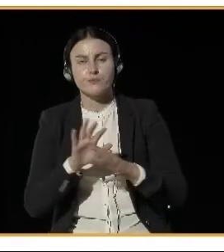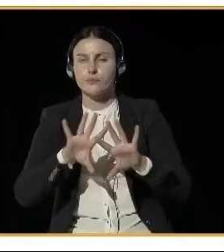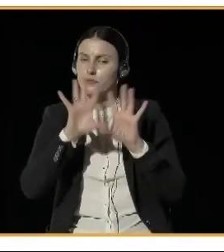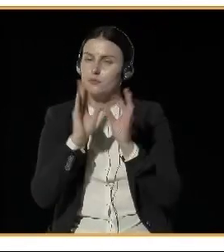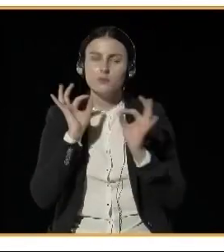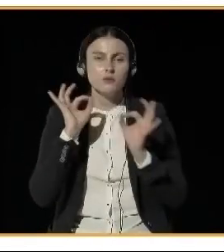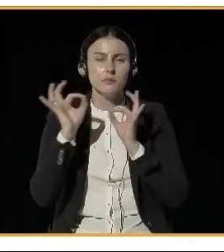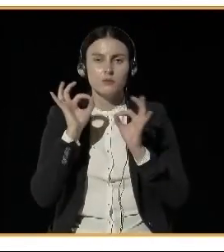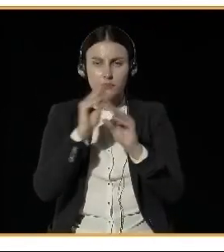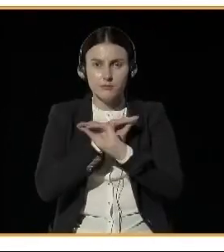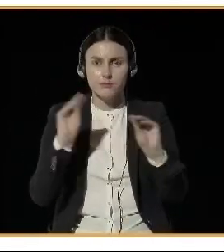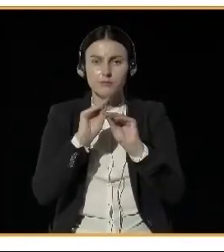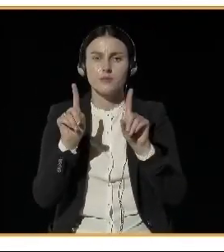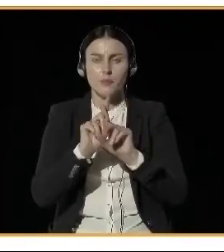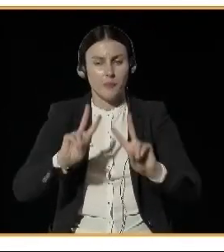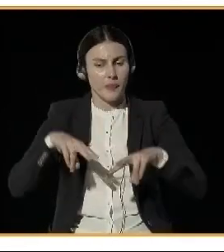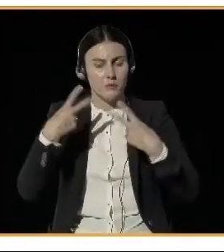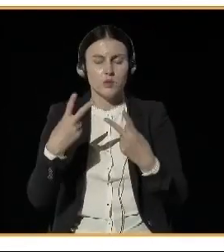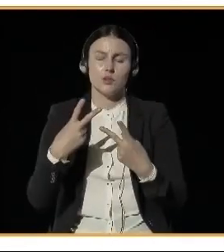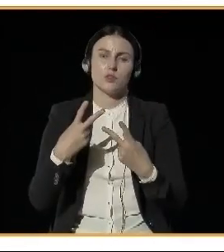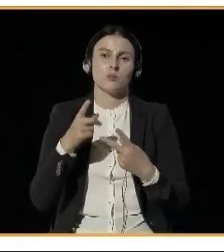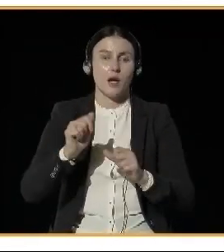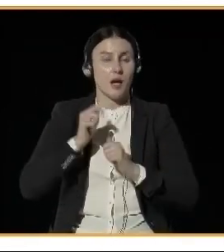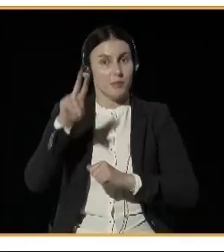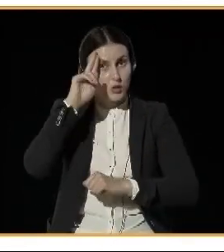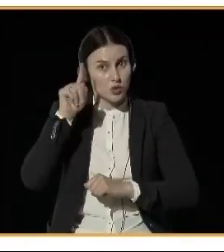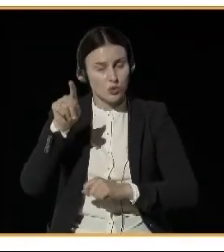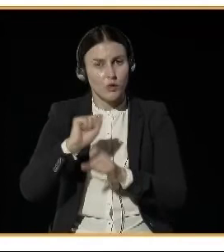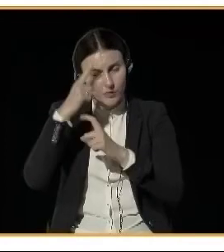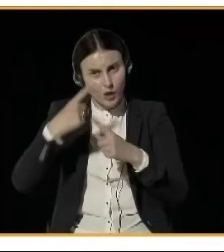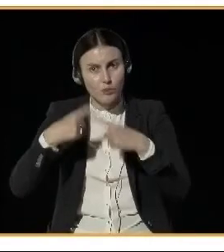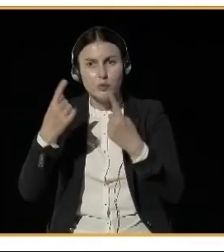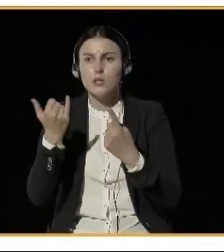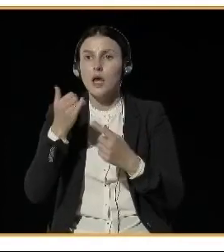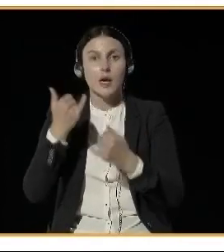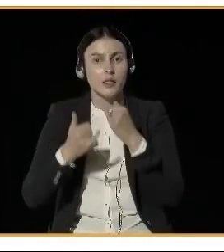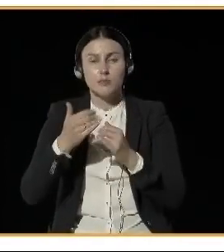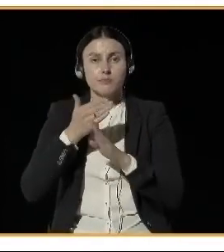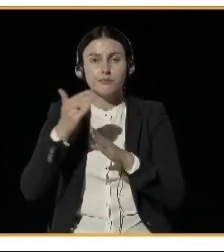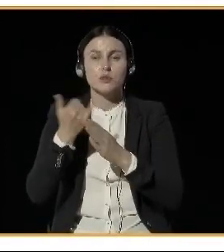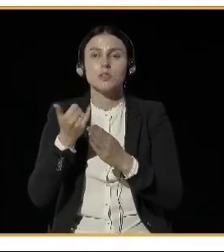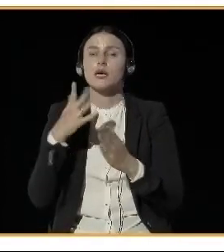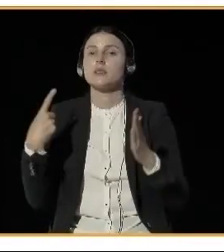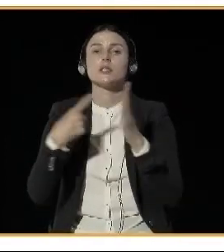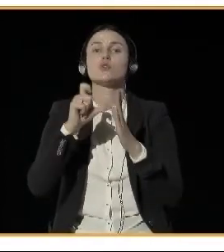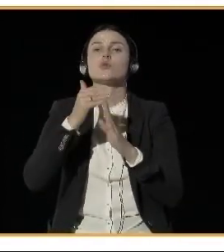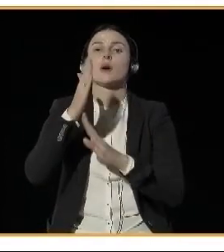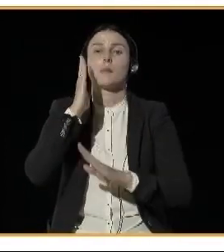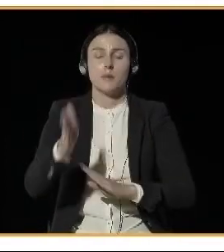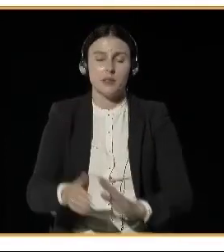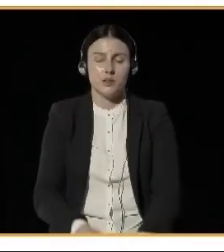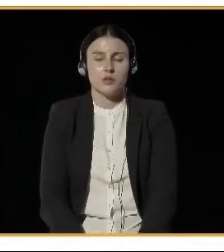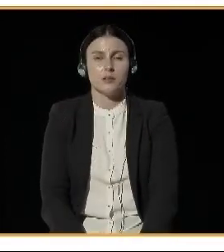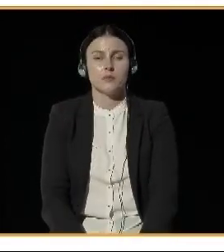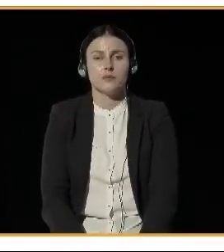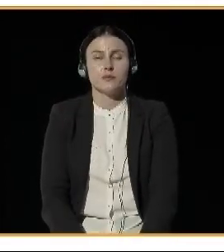understand the implication of high air quality. So they also helped us sort of make